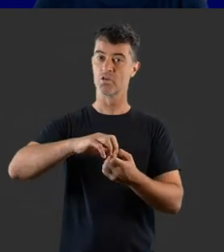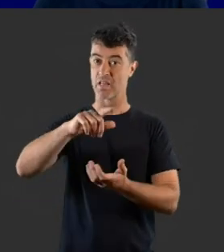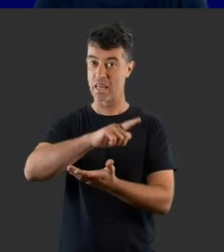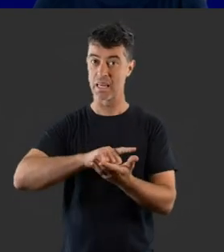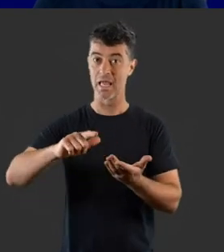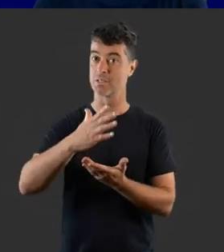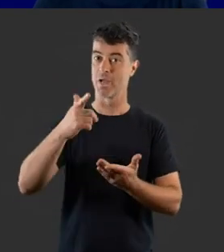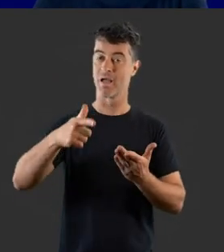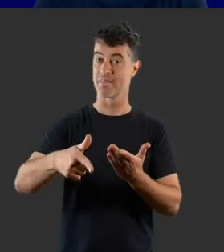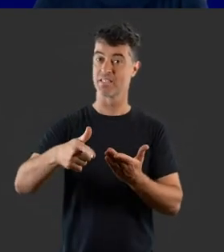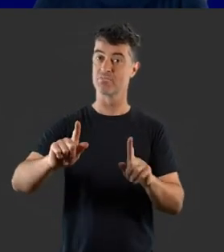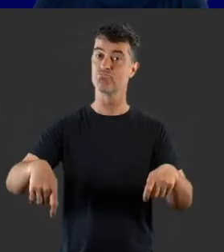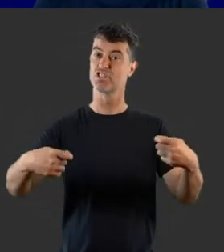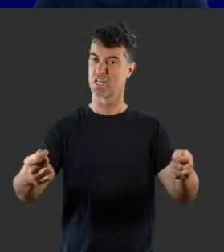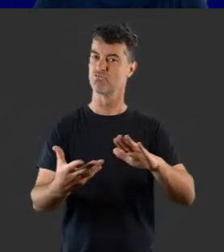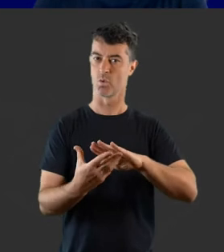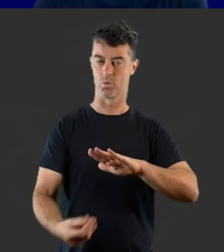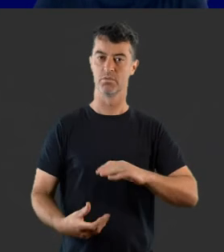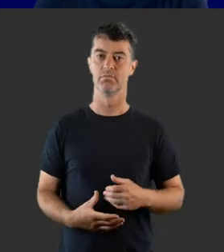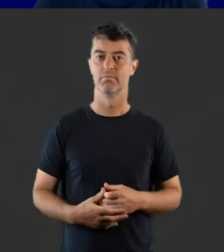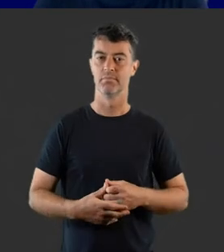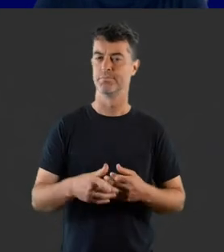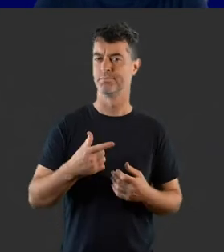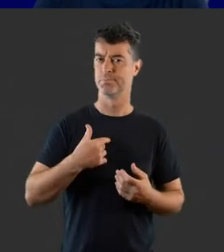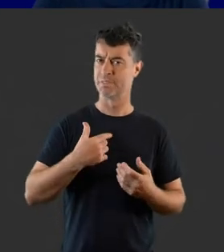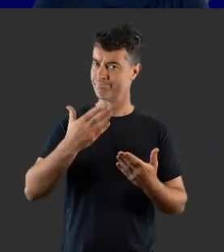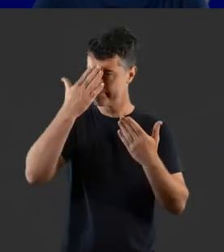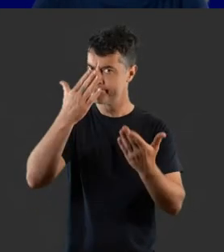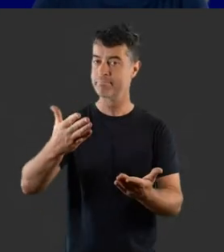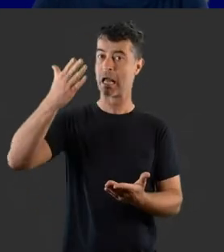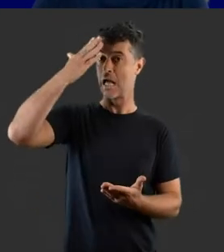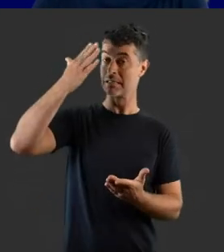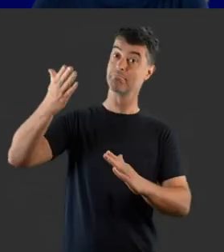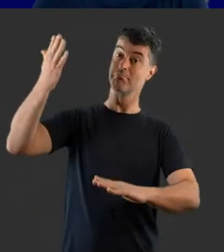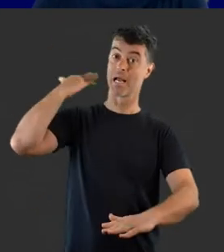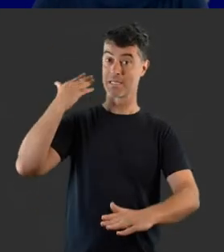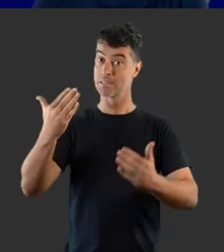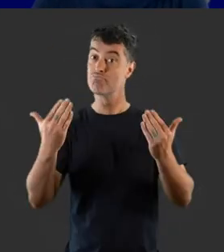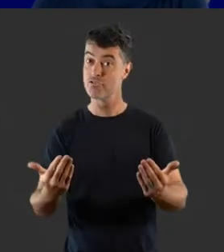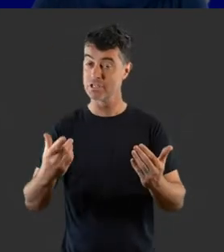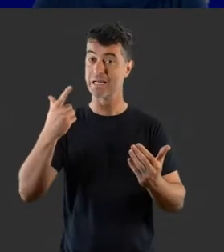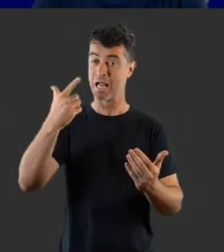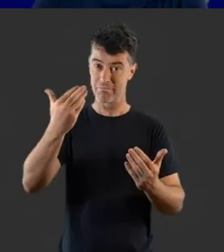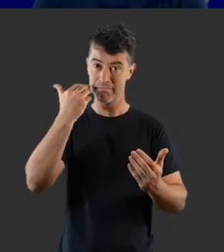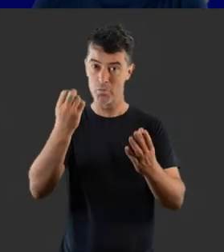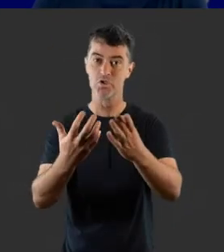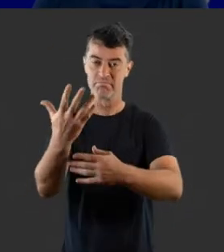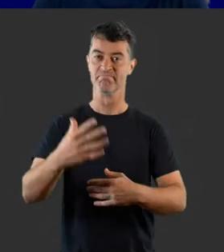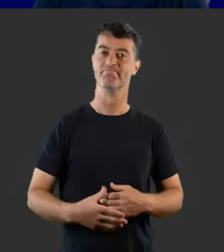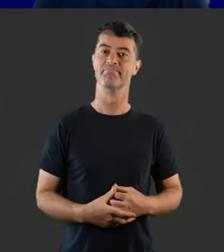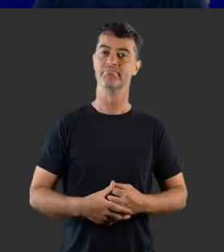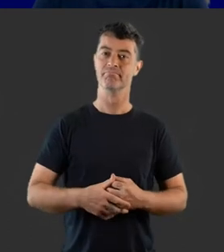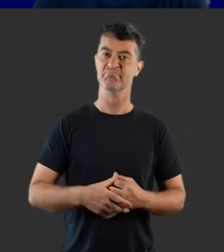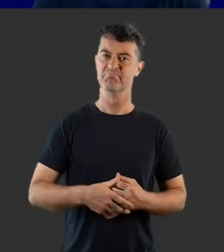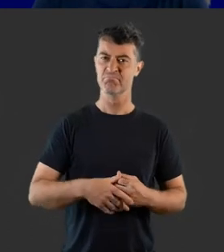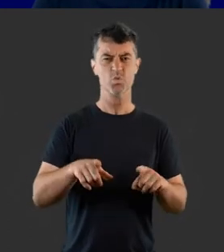owners of the lands on which this presentation was recorded. We pay respect to their elders past, present and emerging